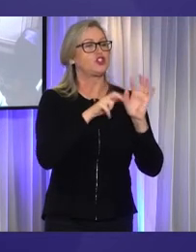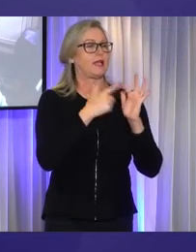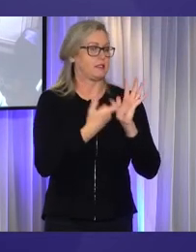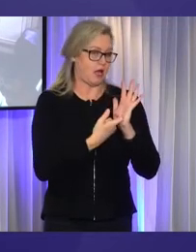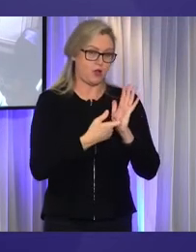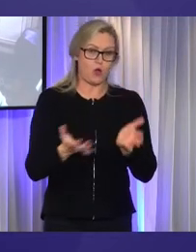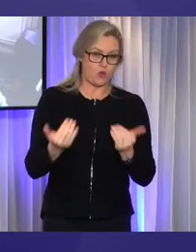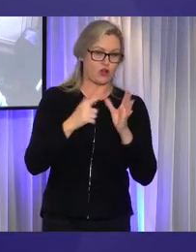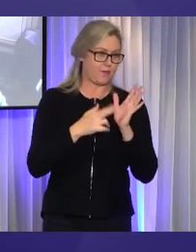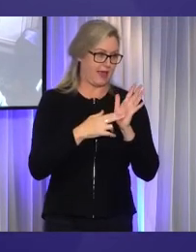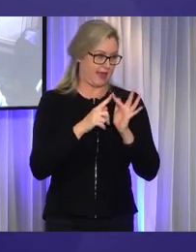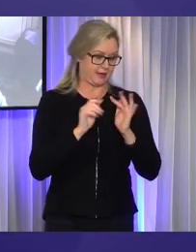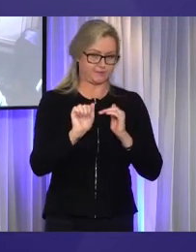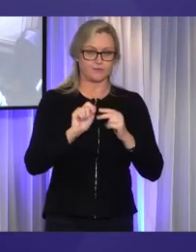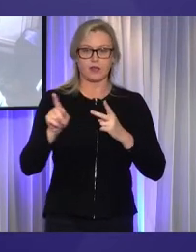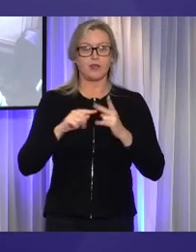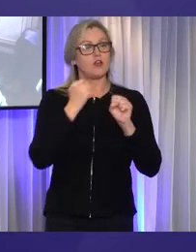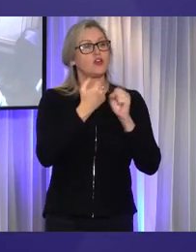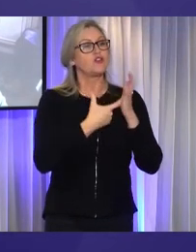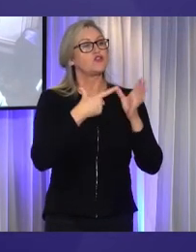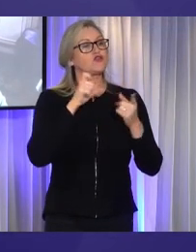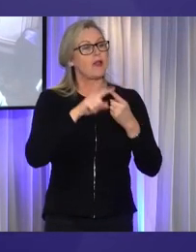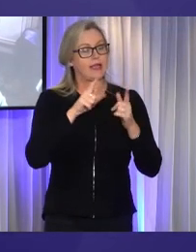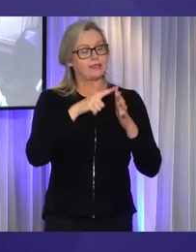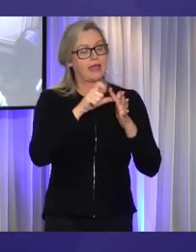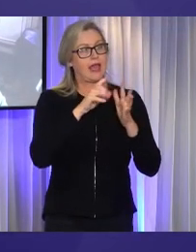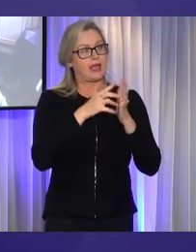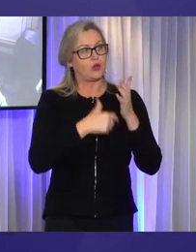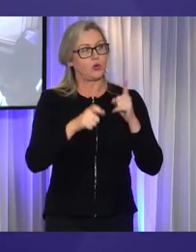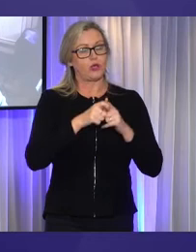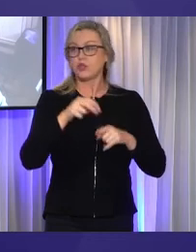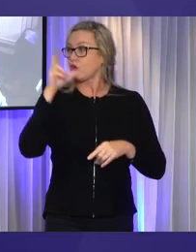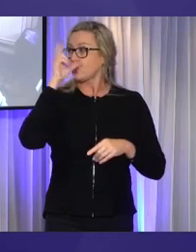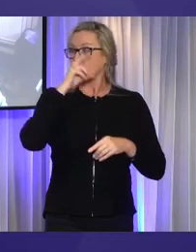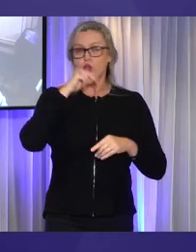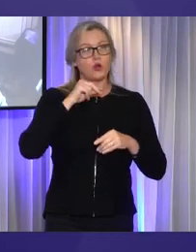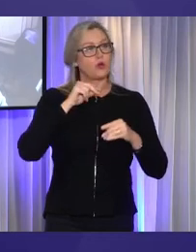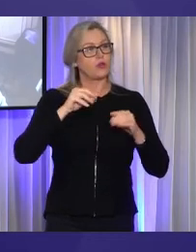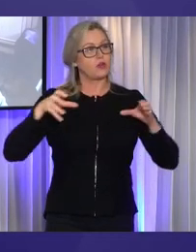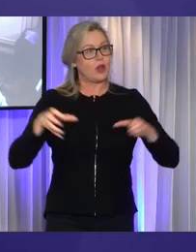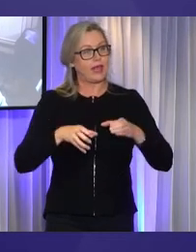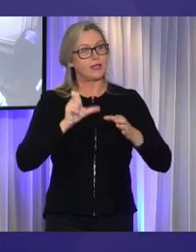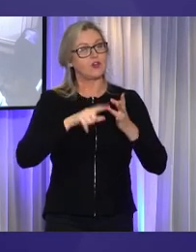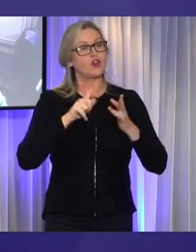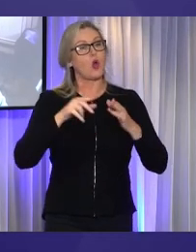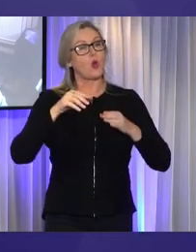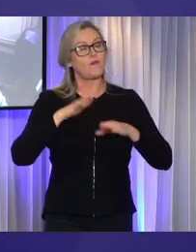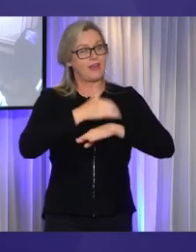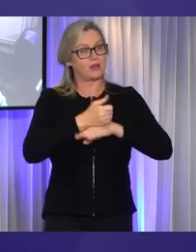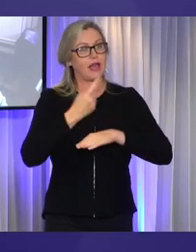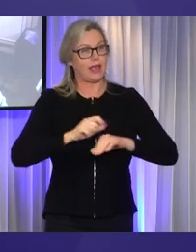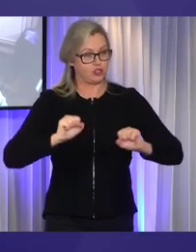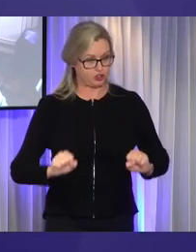Welcome Anne. Grace Edward is the Youth Coal Disability Collective co-founder and Chair who are